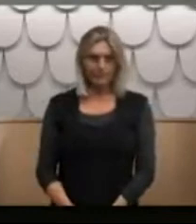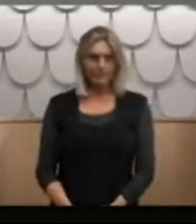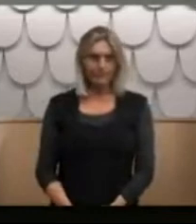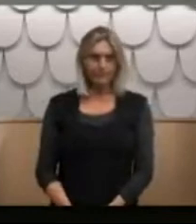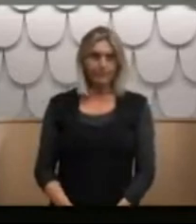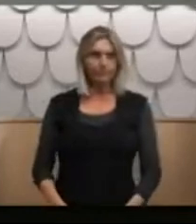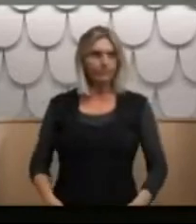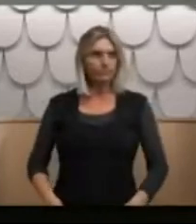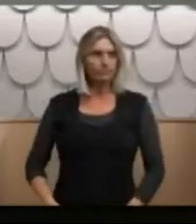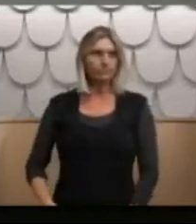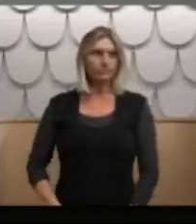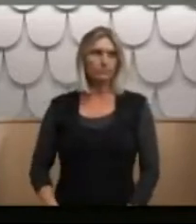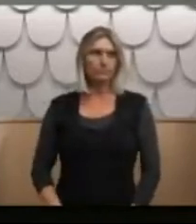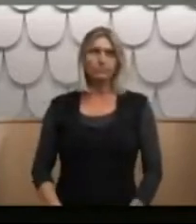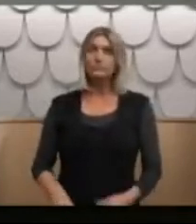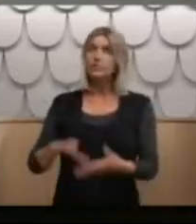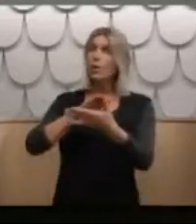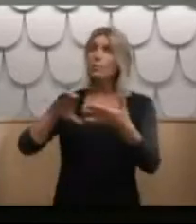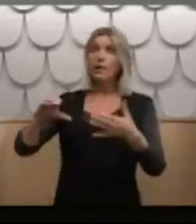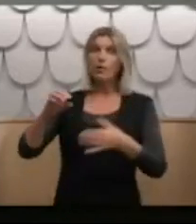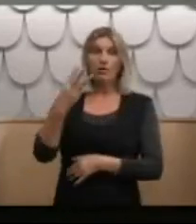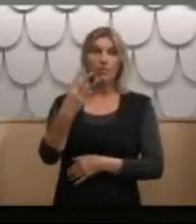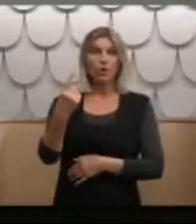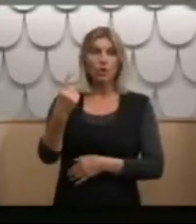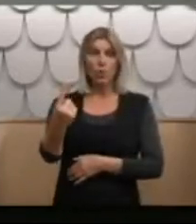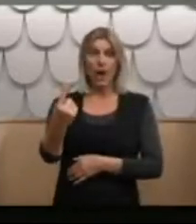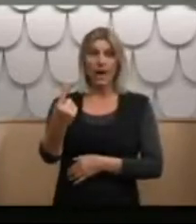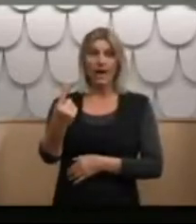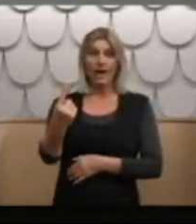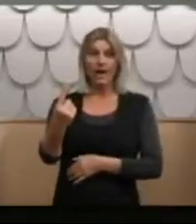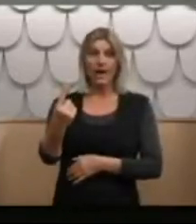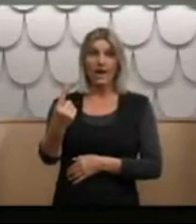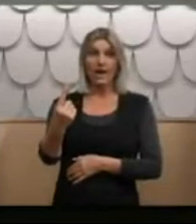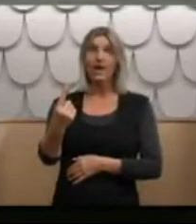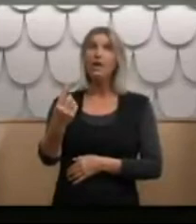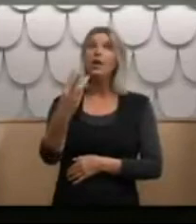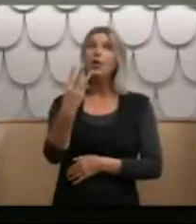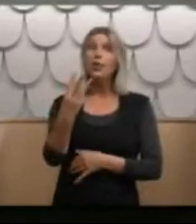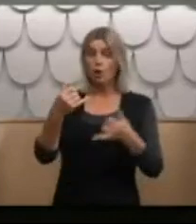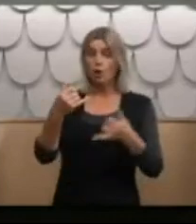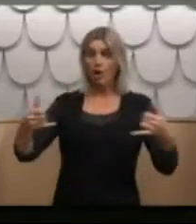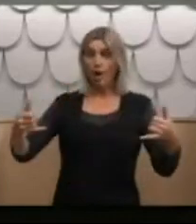Now, you were up to paragraph 31, and we were at the third line.